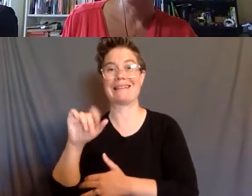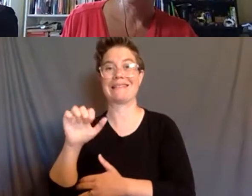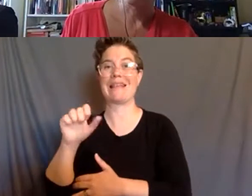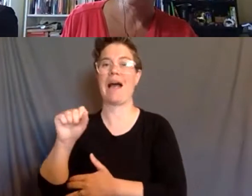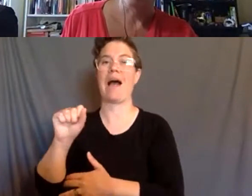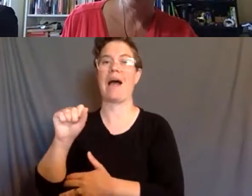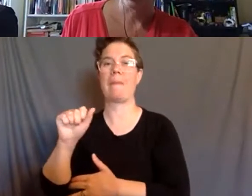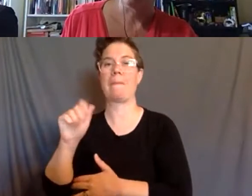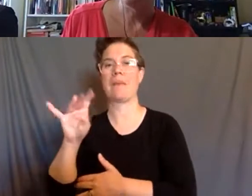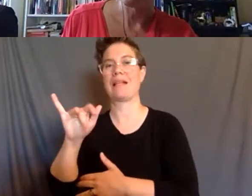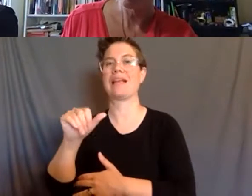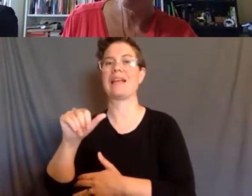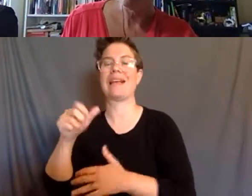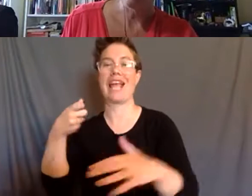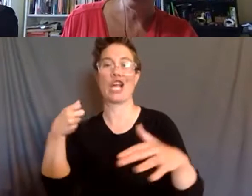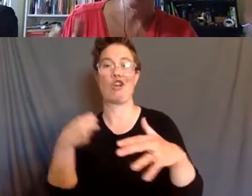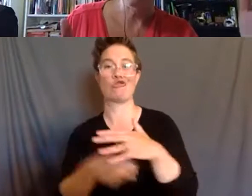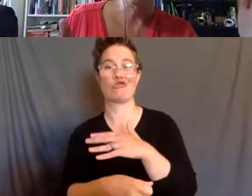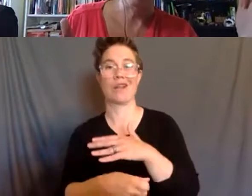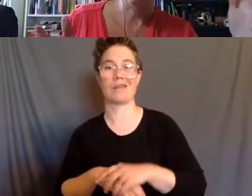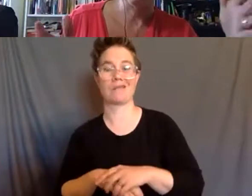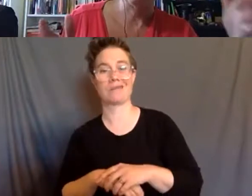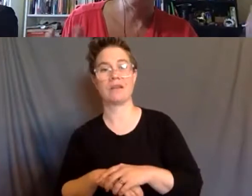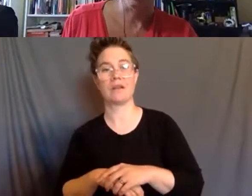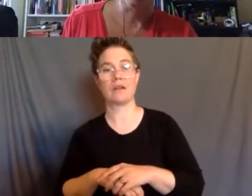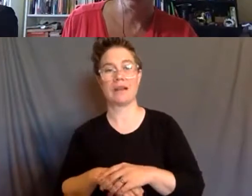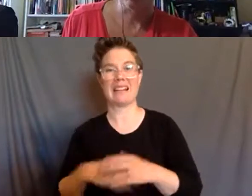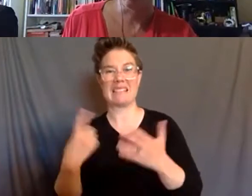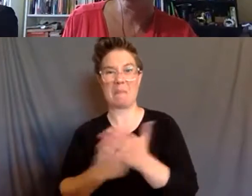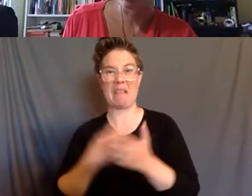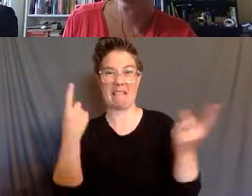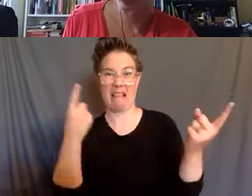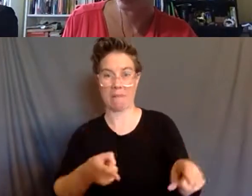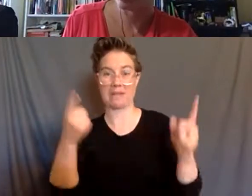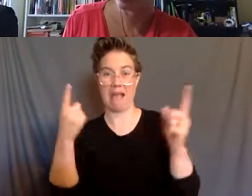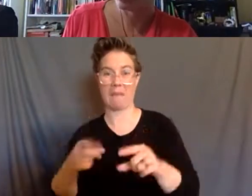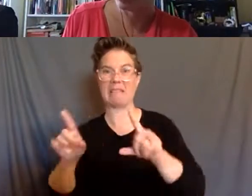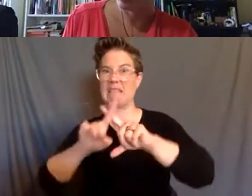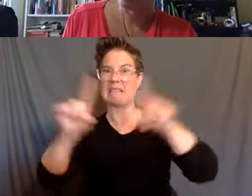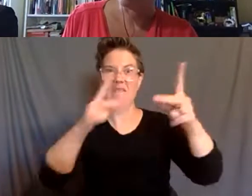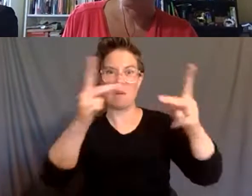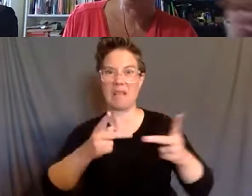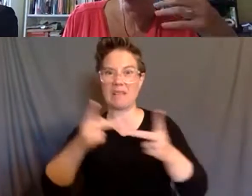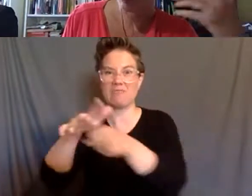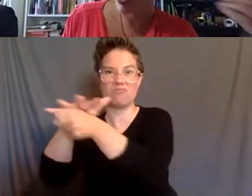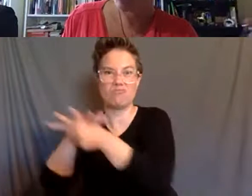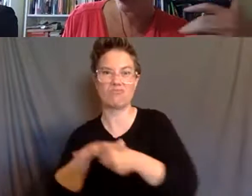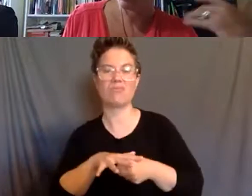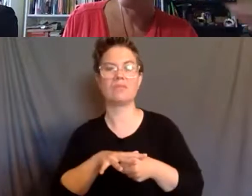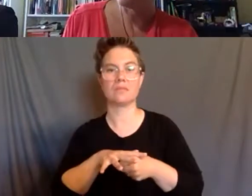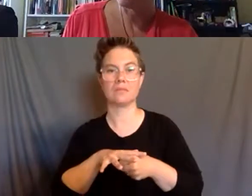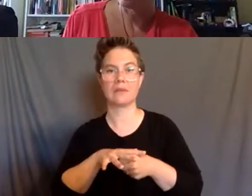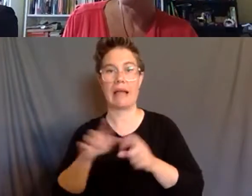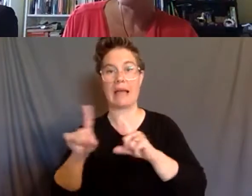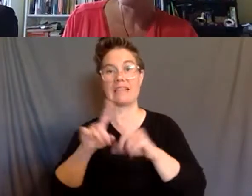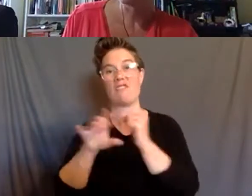at incarceration is something that happens in a variety of locations, a variety of campaigns